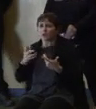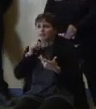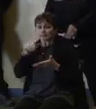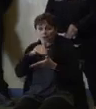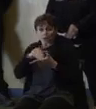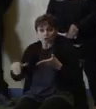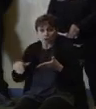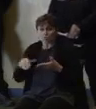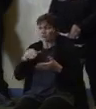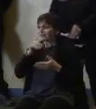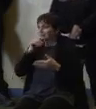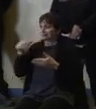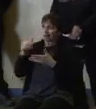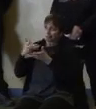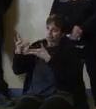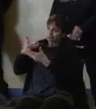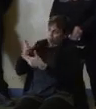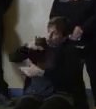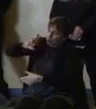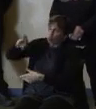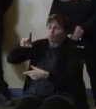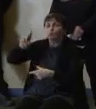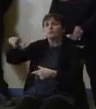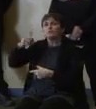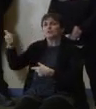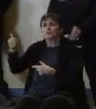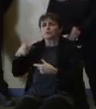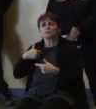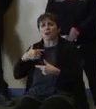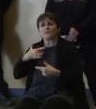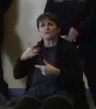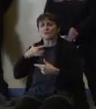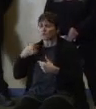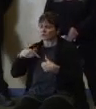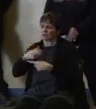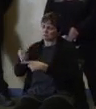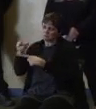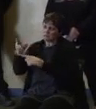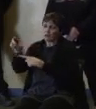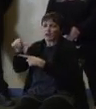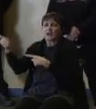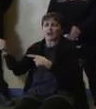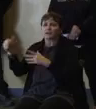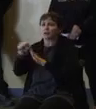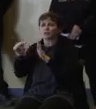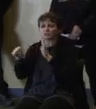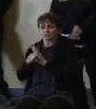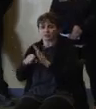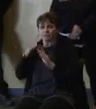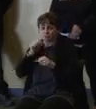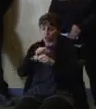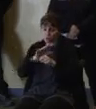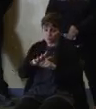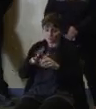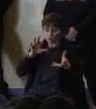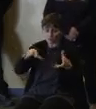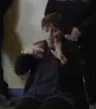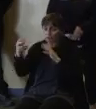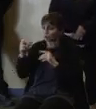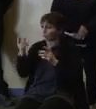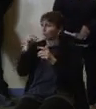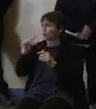I'd put our record up against any state right now, either the past year during the crisis, the COVID crisis, or as a general matter,